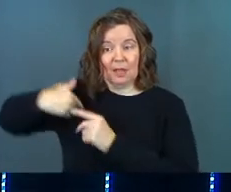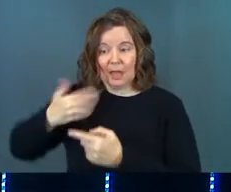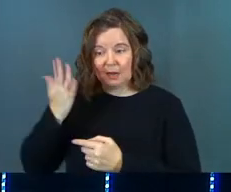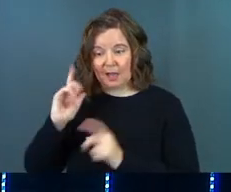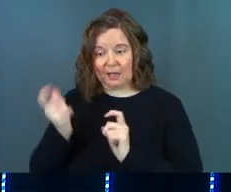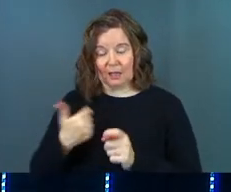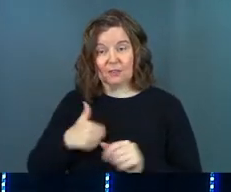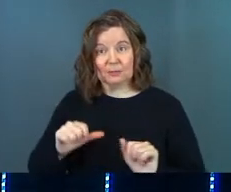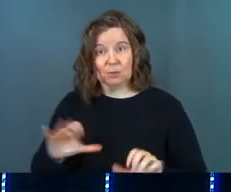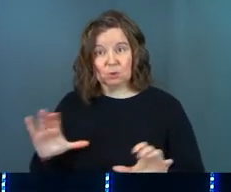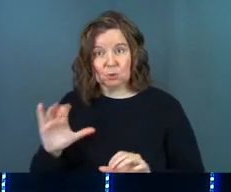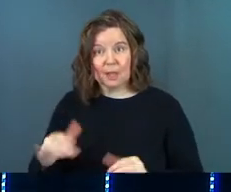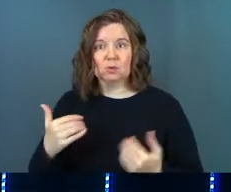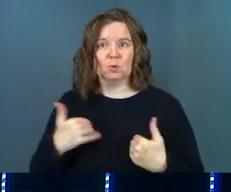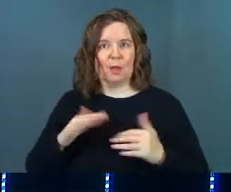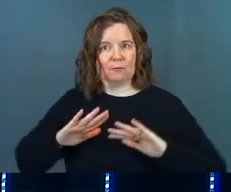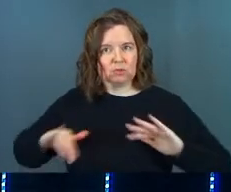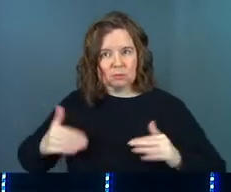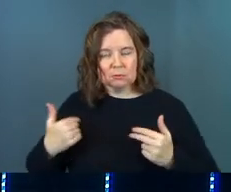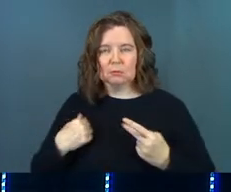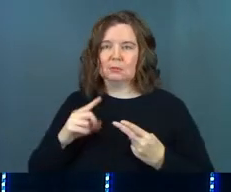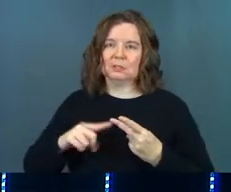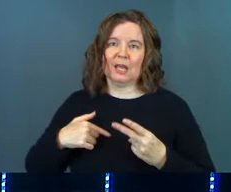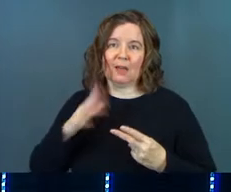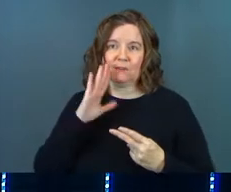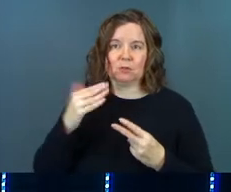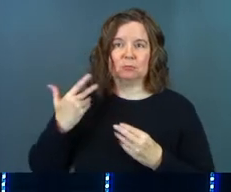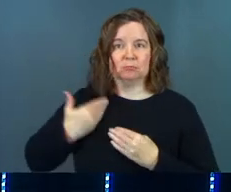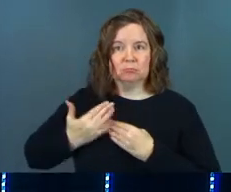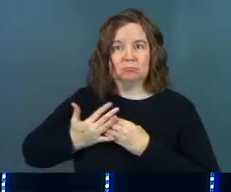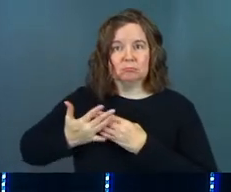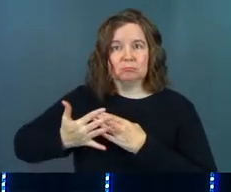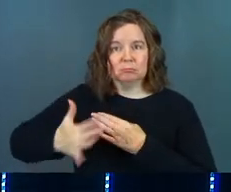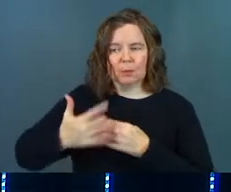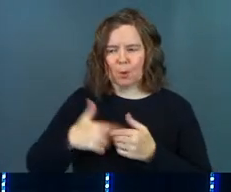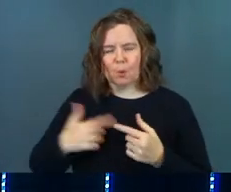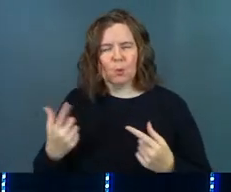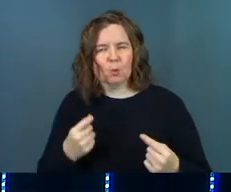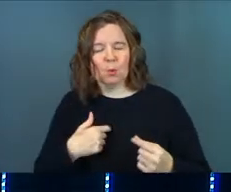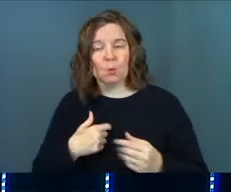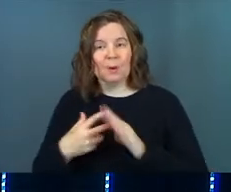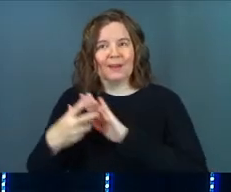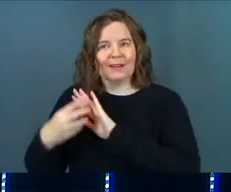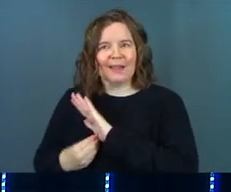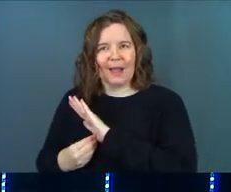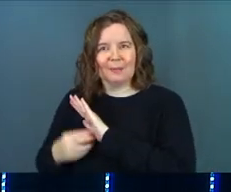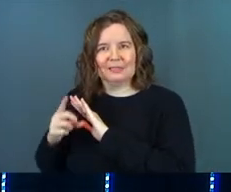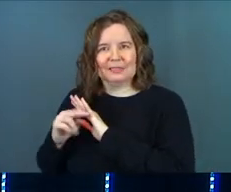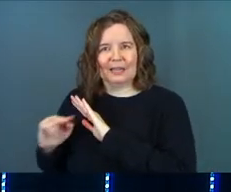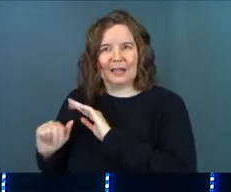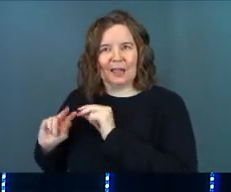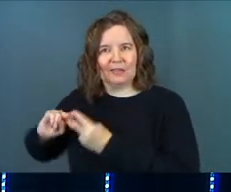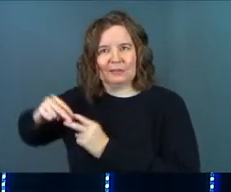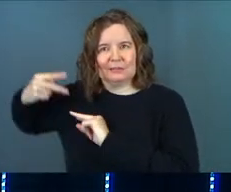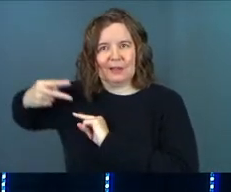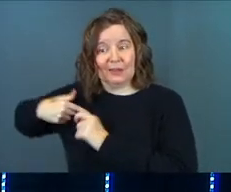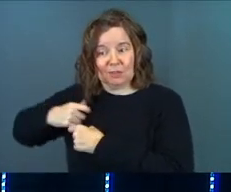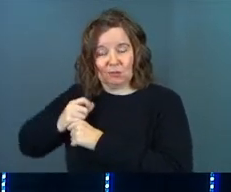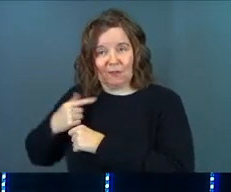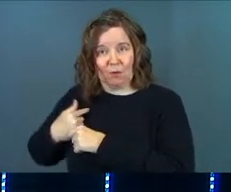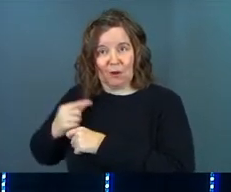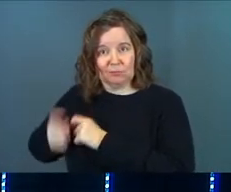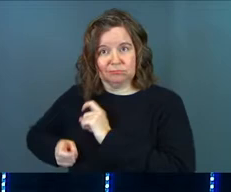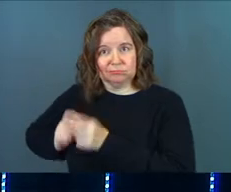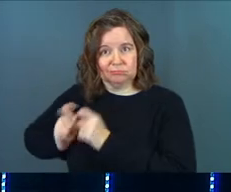to do that, to have children and to have future generations. But what are we doing? We're copying the DNA and the design that he created